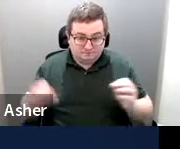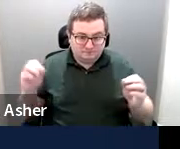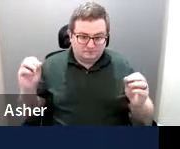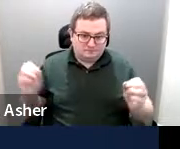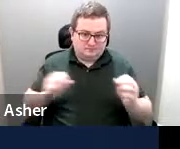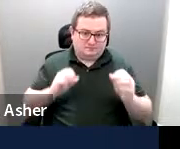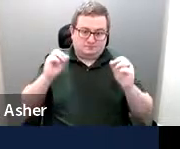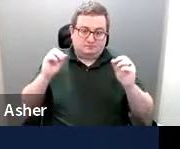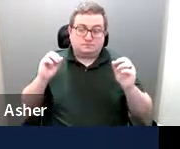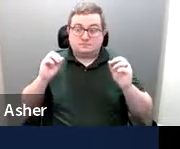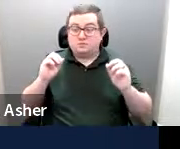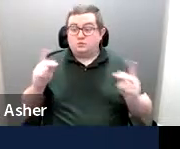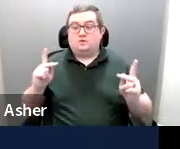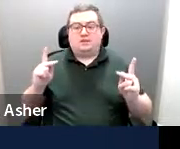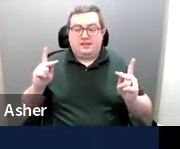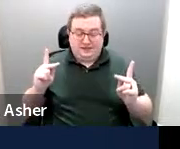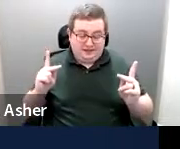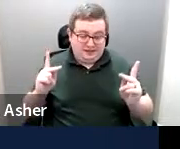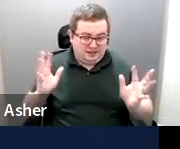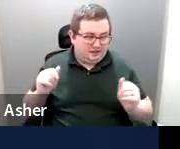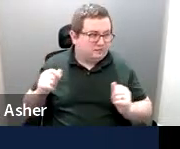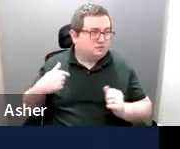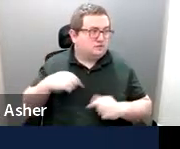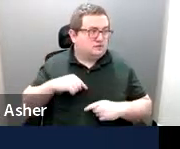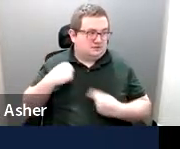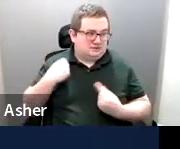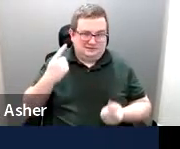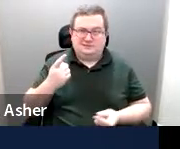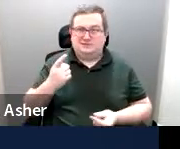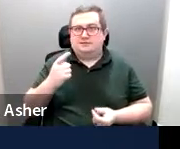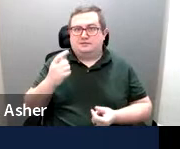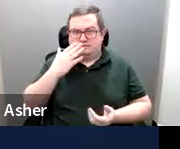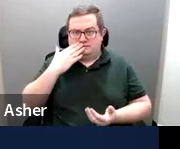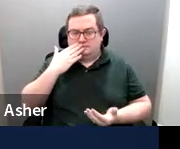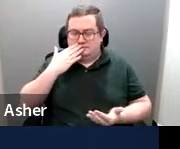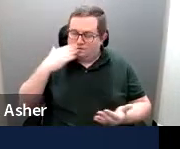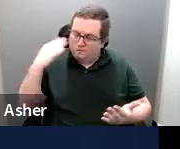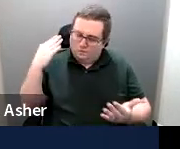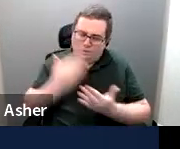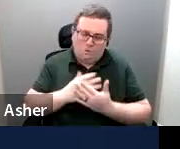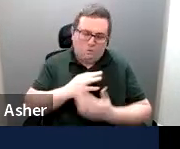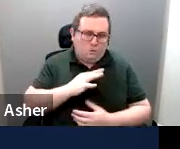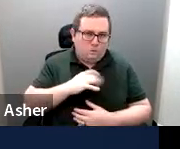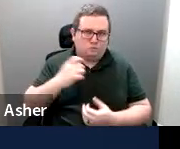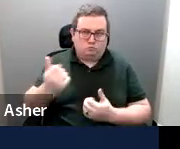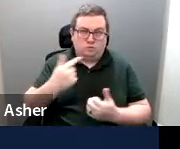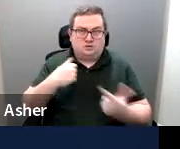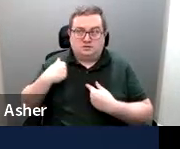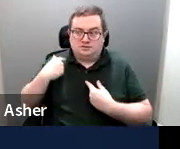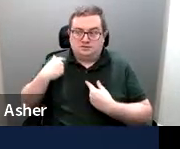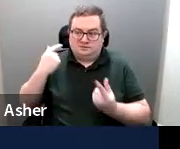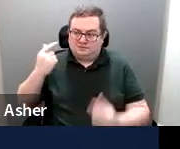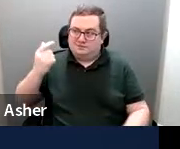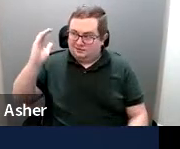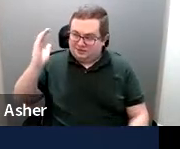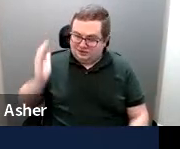Okay then. So we've been getting a lot of great questions throughout the entire presentation.